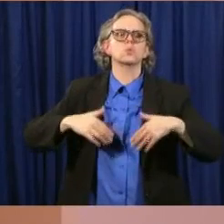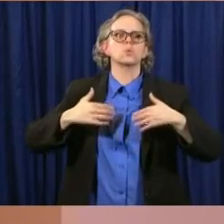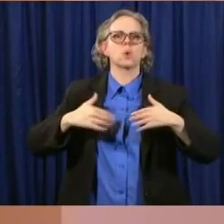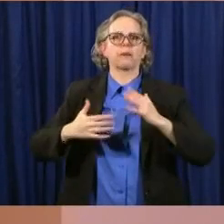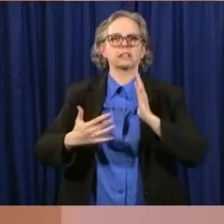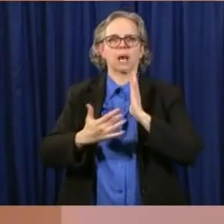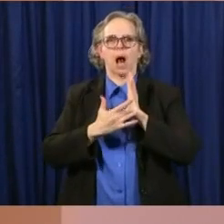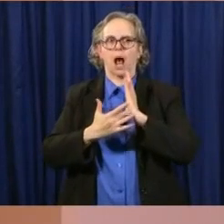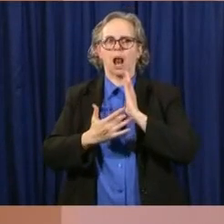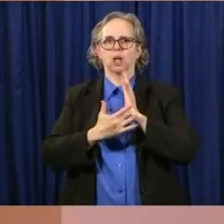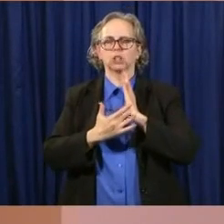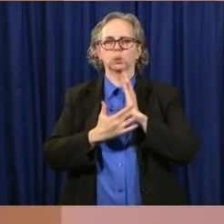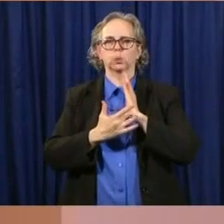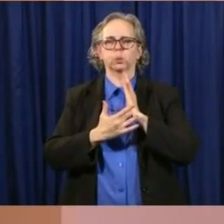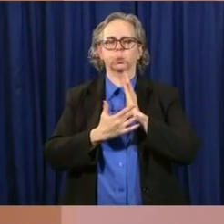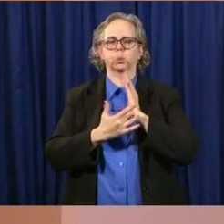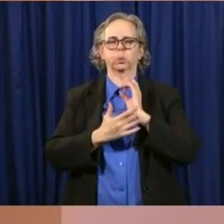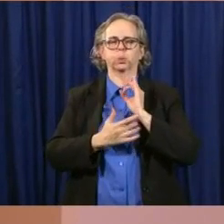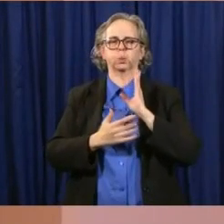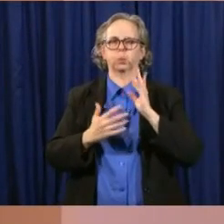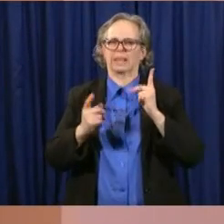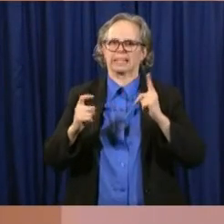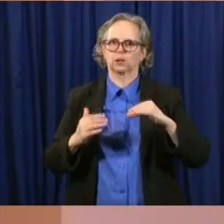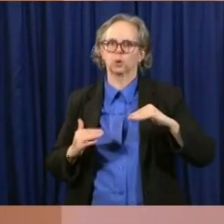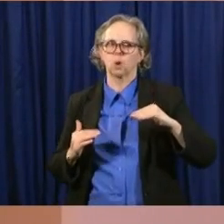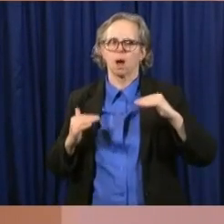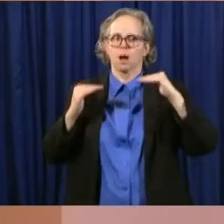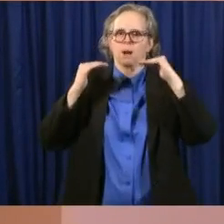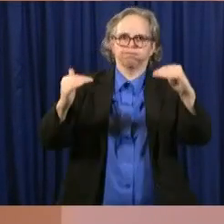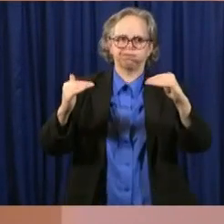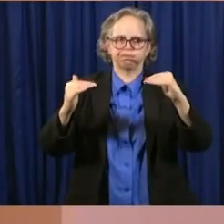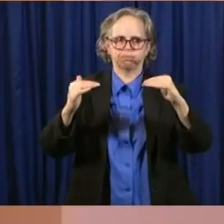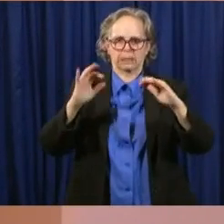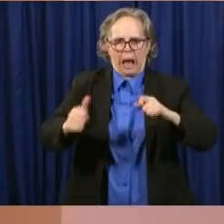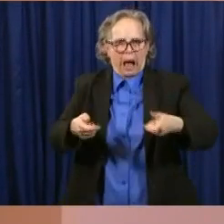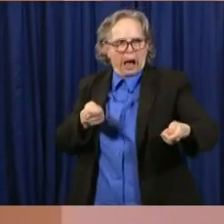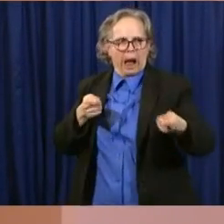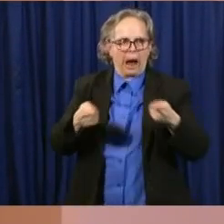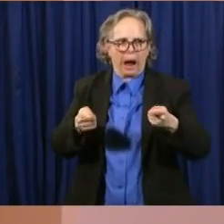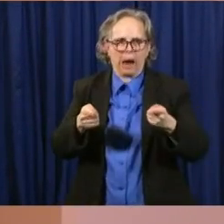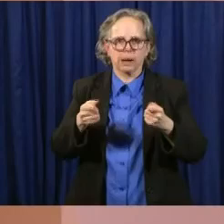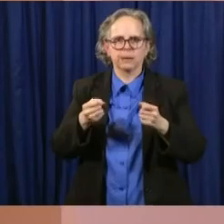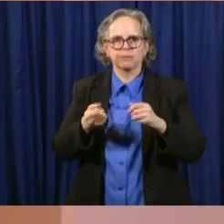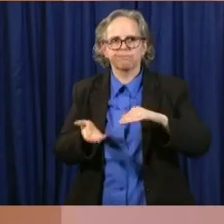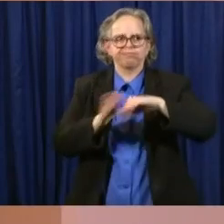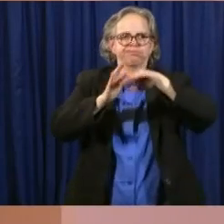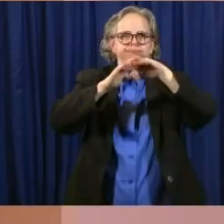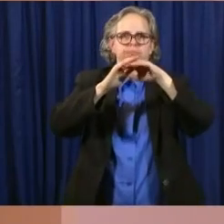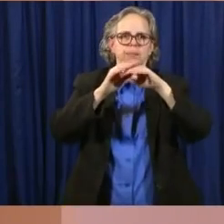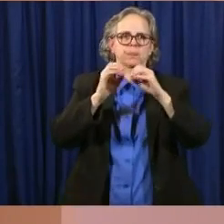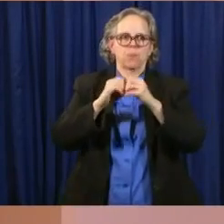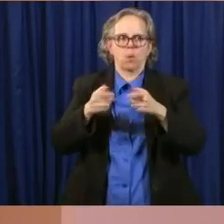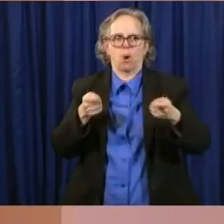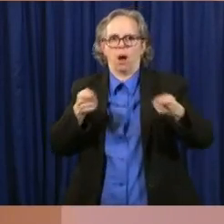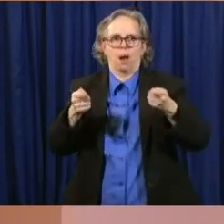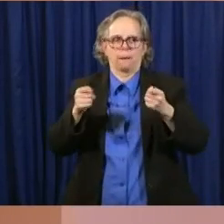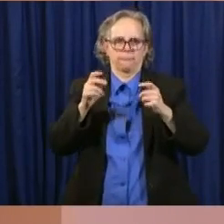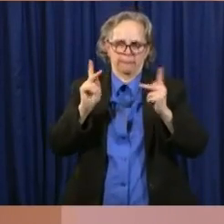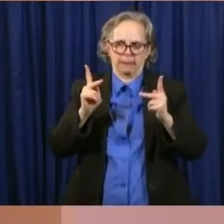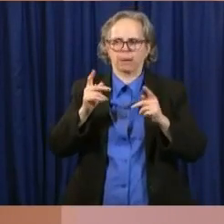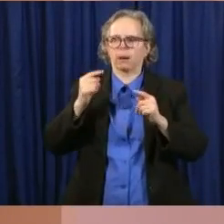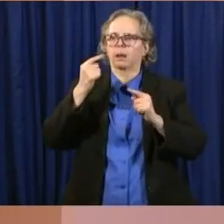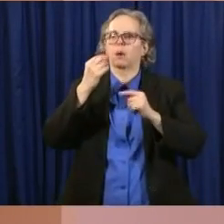of this process. Uh, that is, that has been done and is underway,